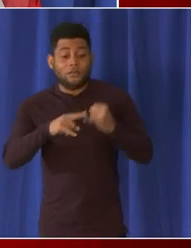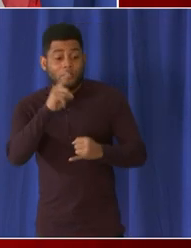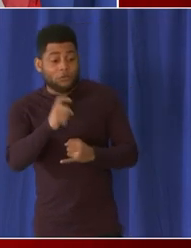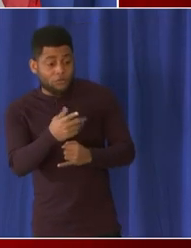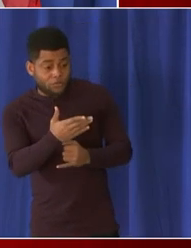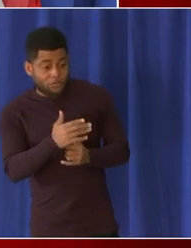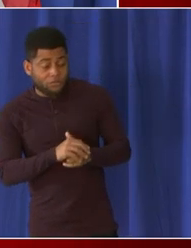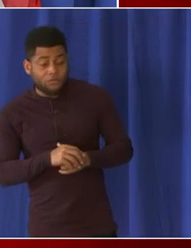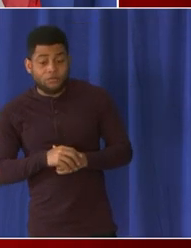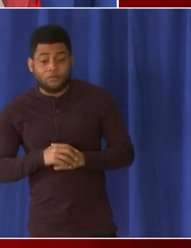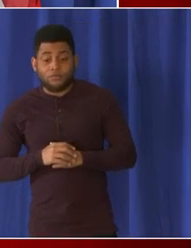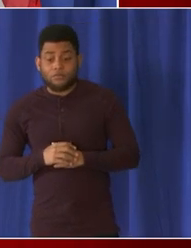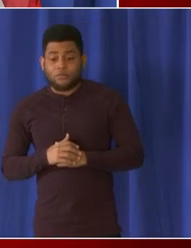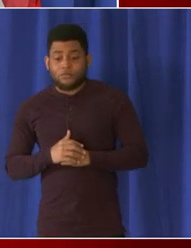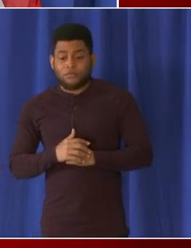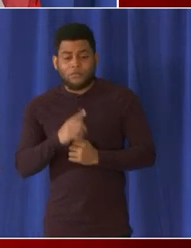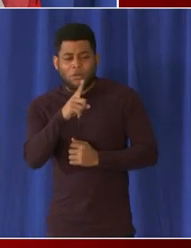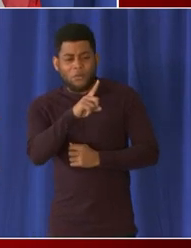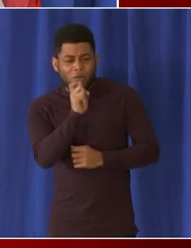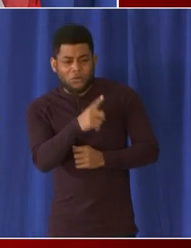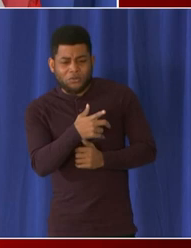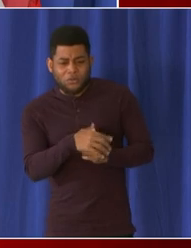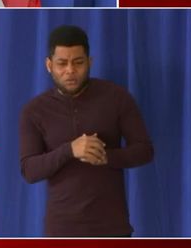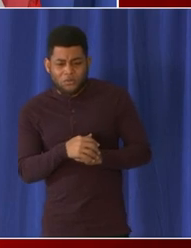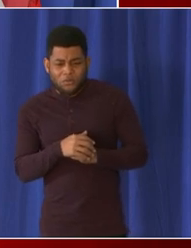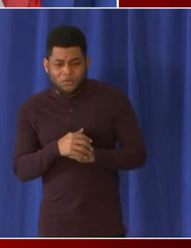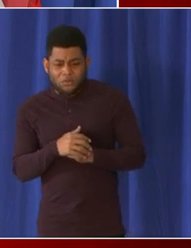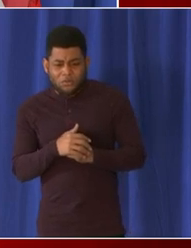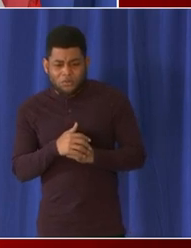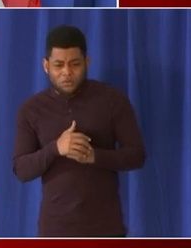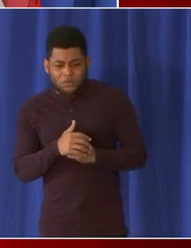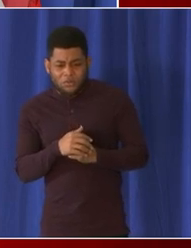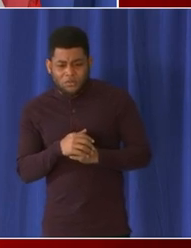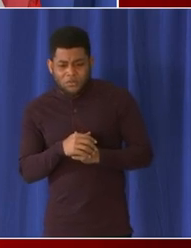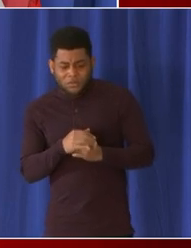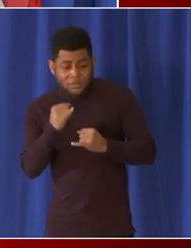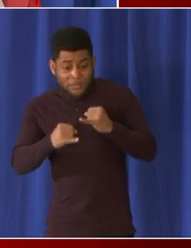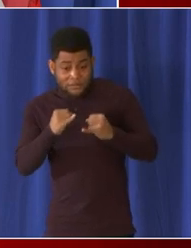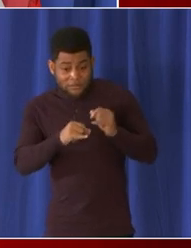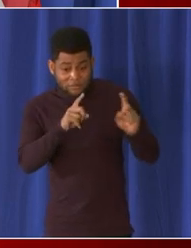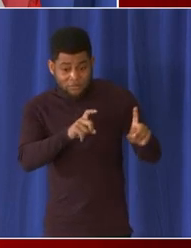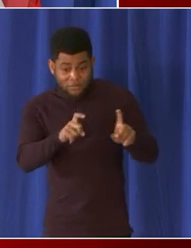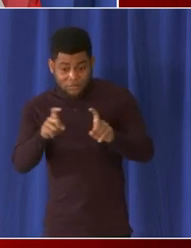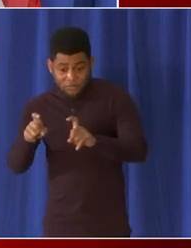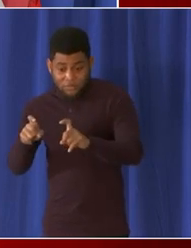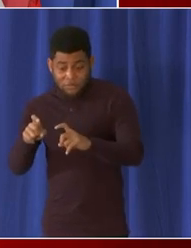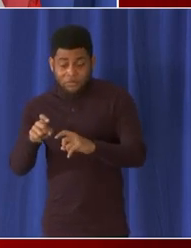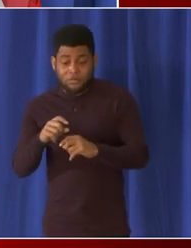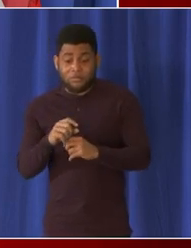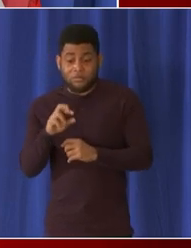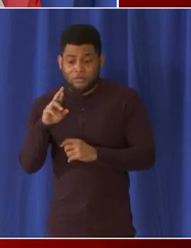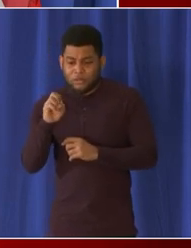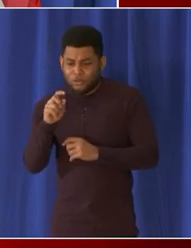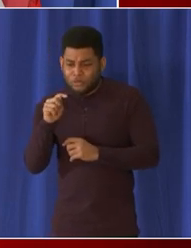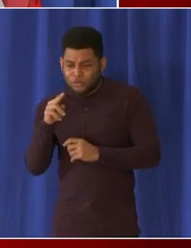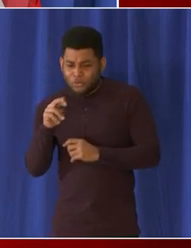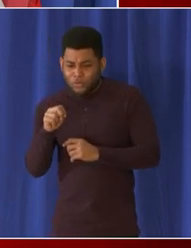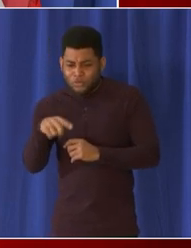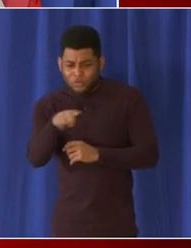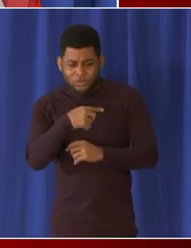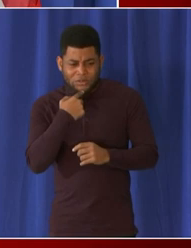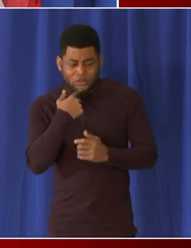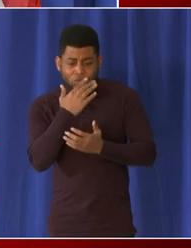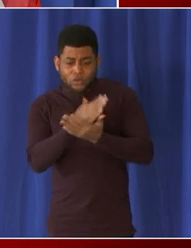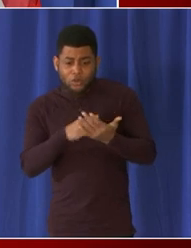been um waiting yes yeah i had a quick question about the last round sort of of test to return um there were some schools in particular that